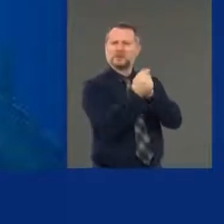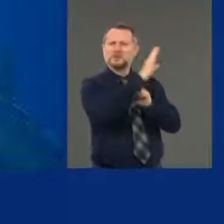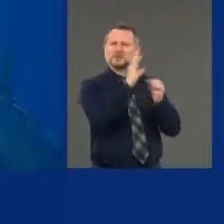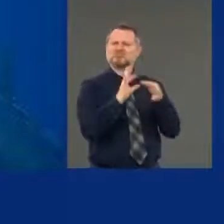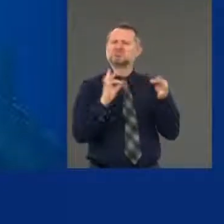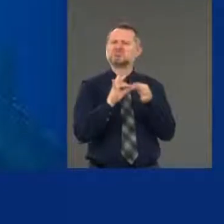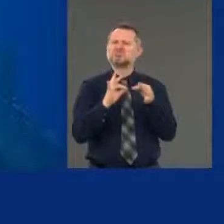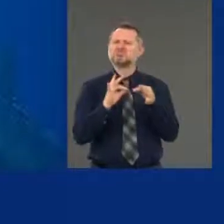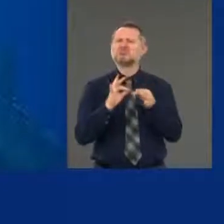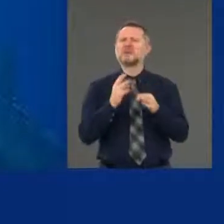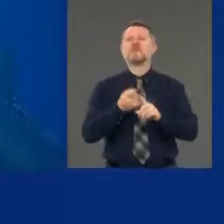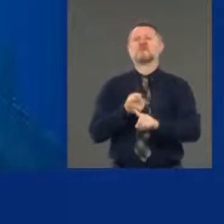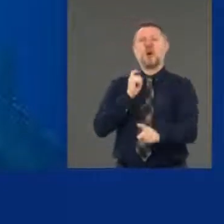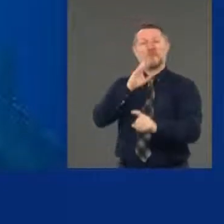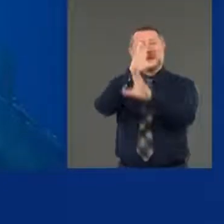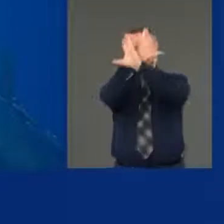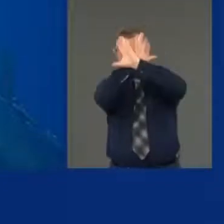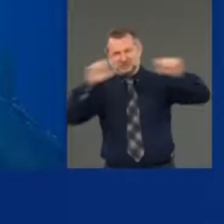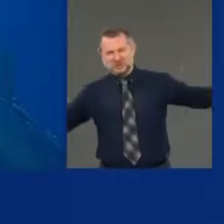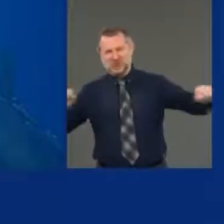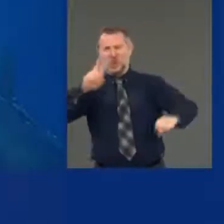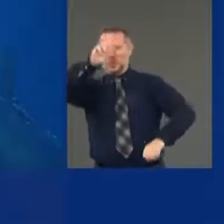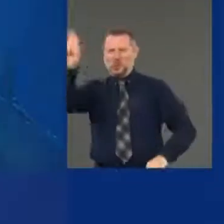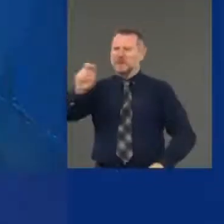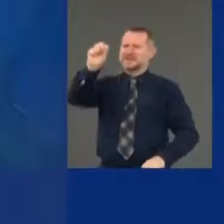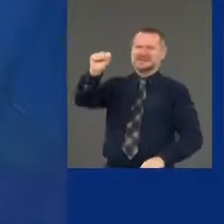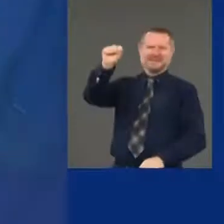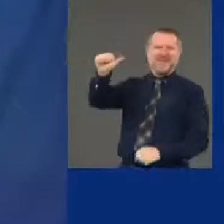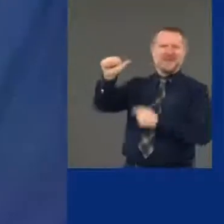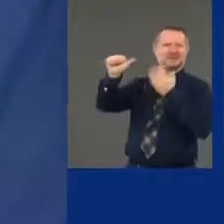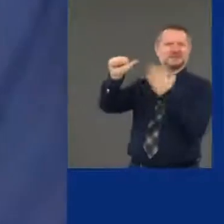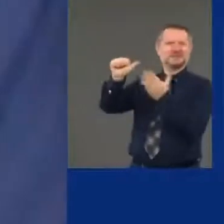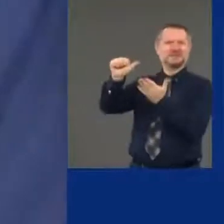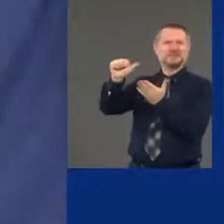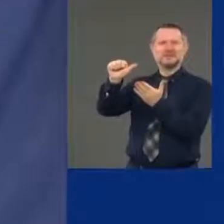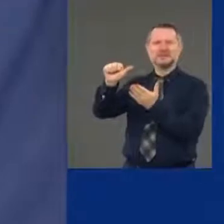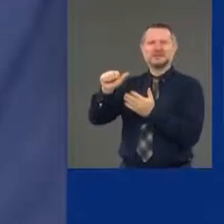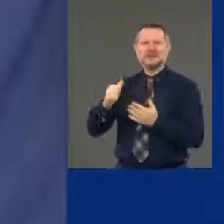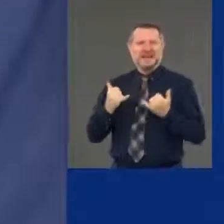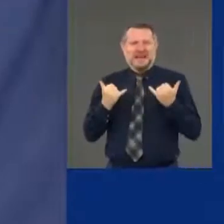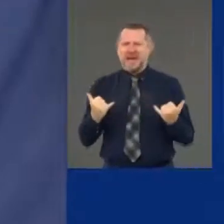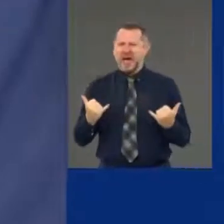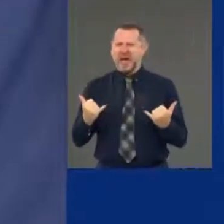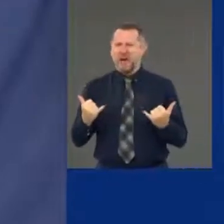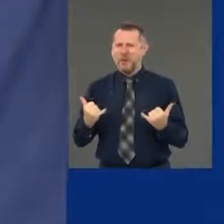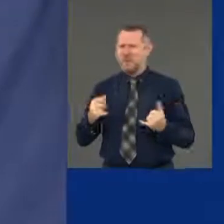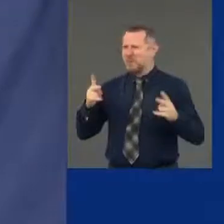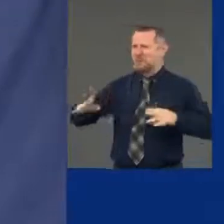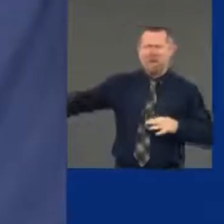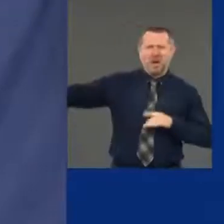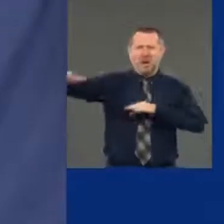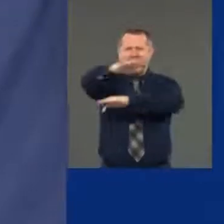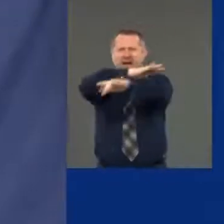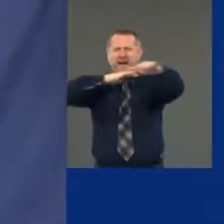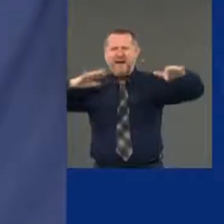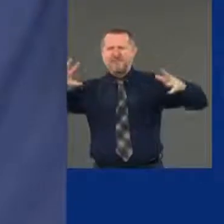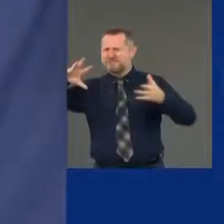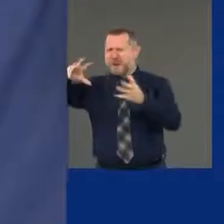States, at this moment of anguish and anger,